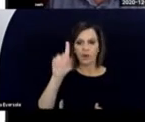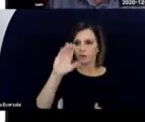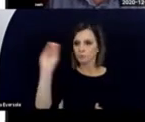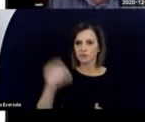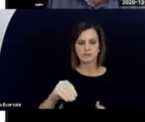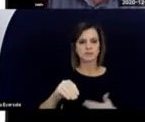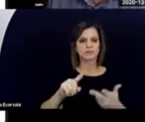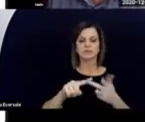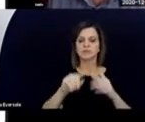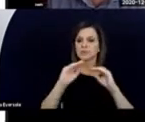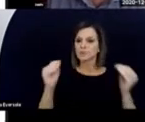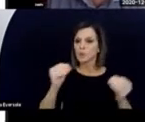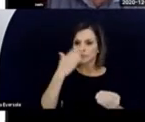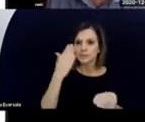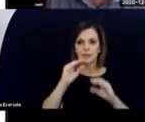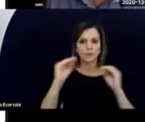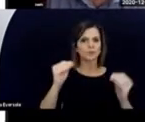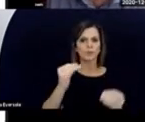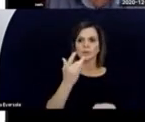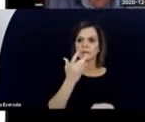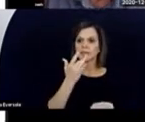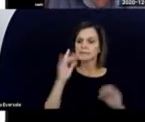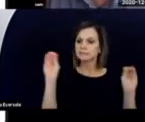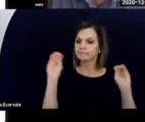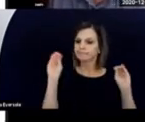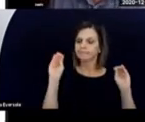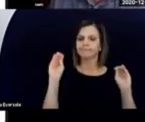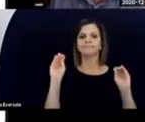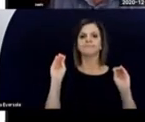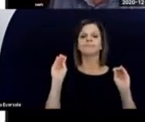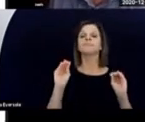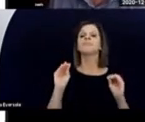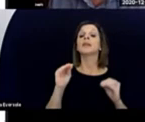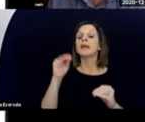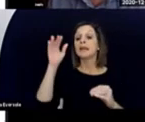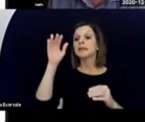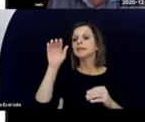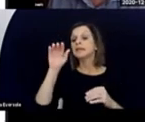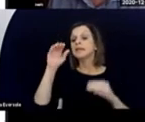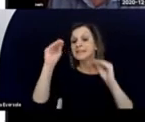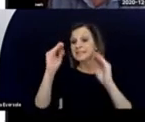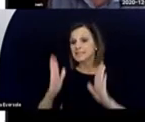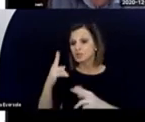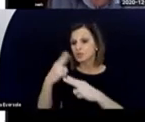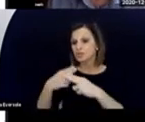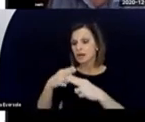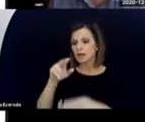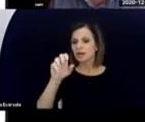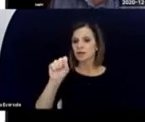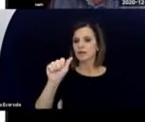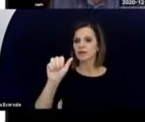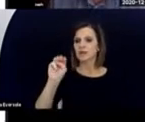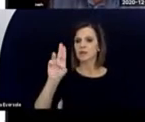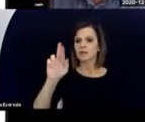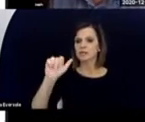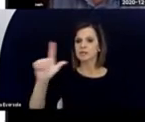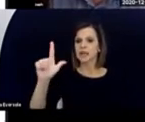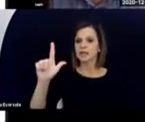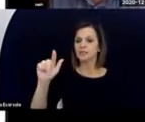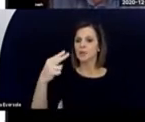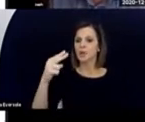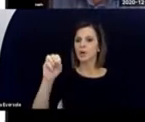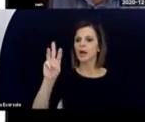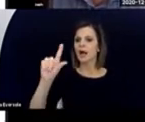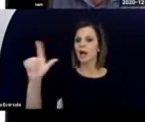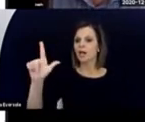And Samuel Gridley Howe was the teacher, a very charismatic teacher, who